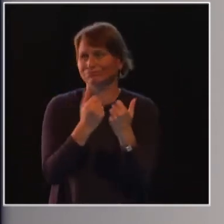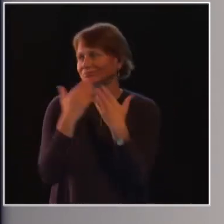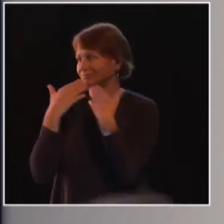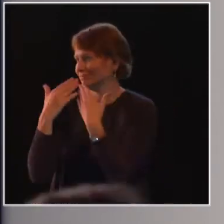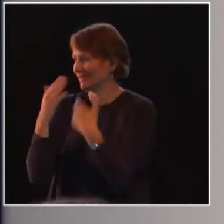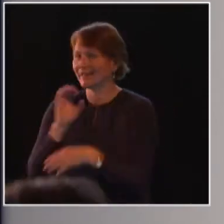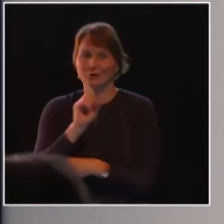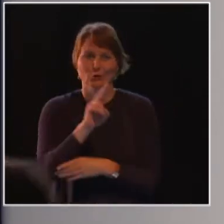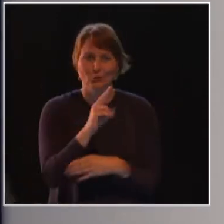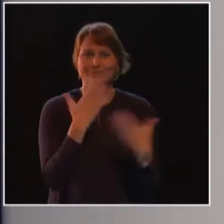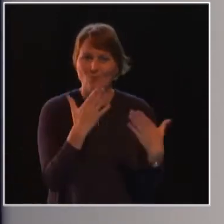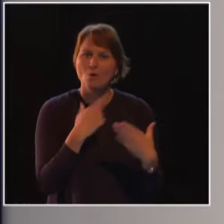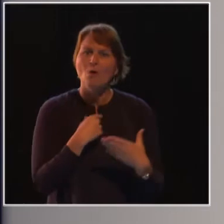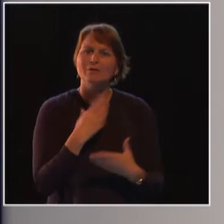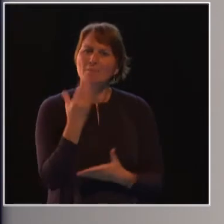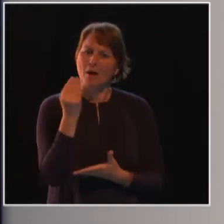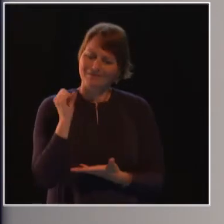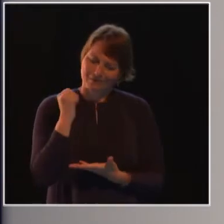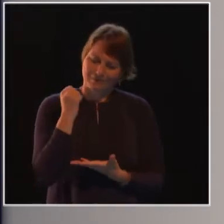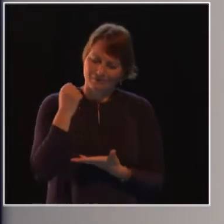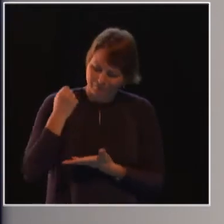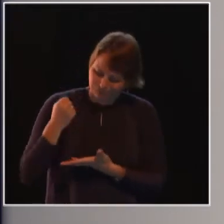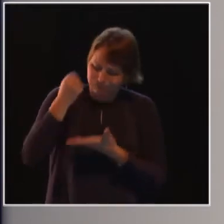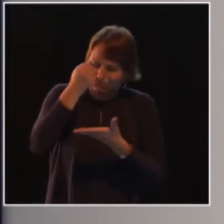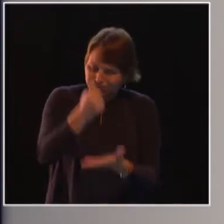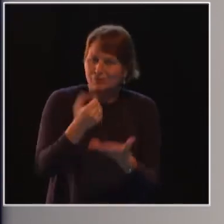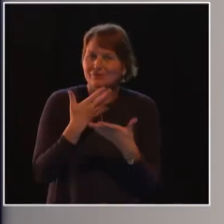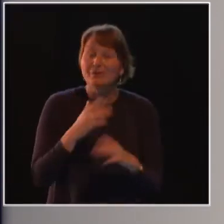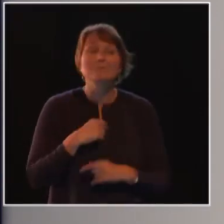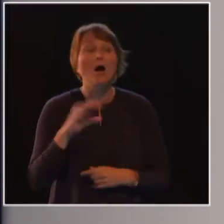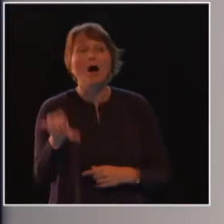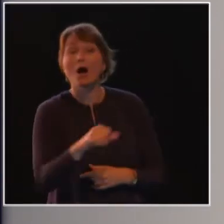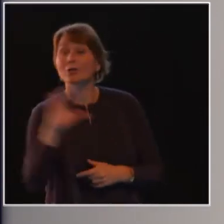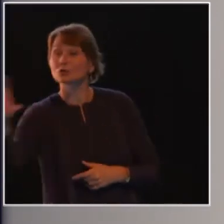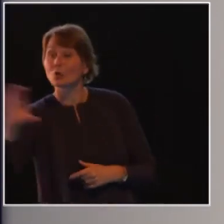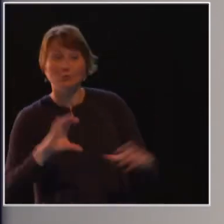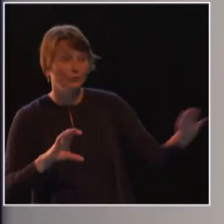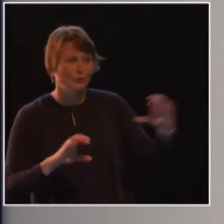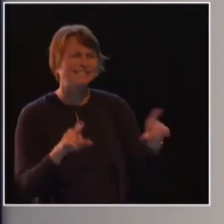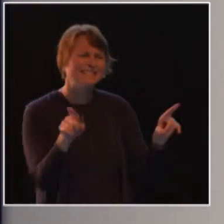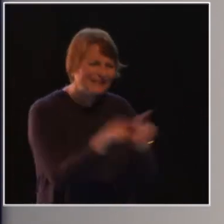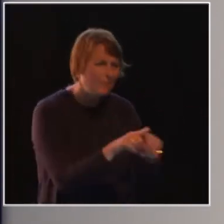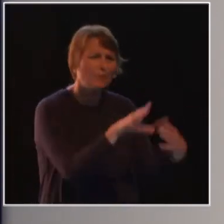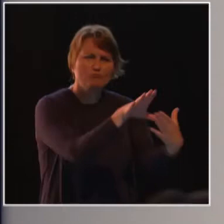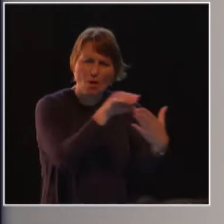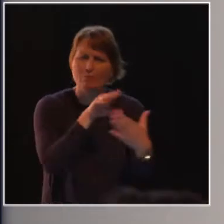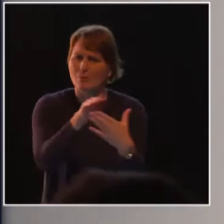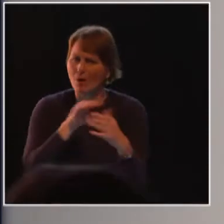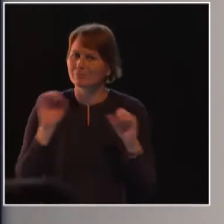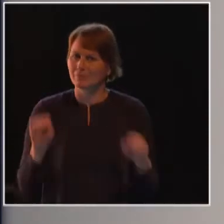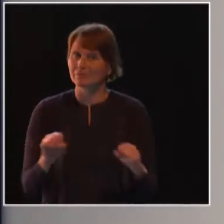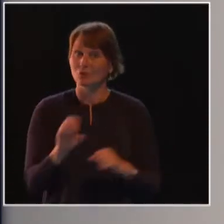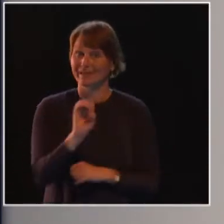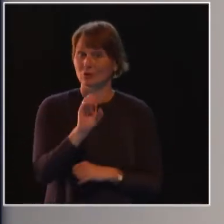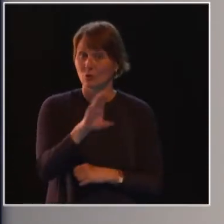European Commission for the investment that you have made. And I urge other donors to also make the same investment. I urge the European